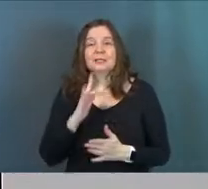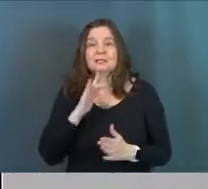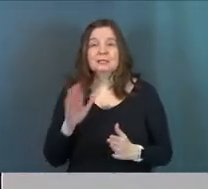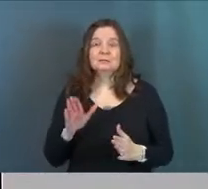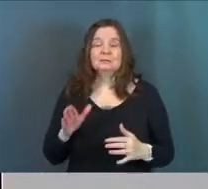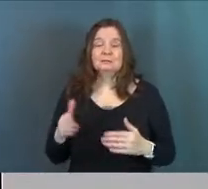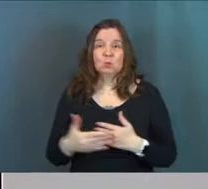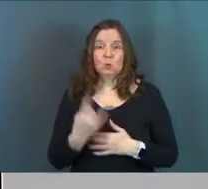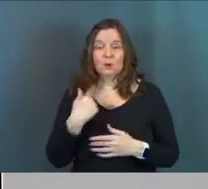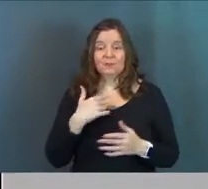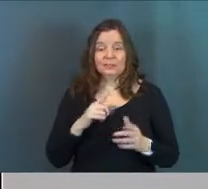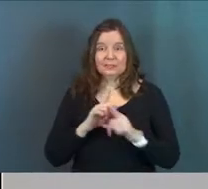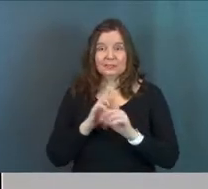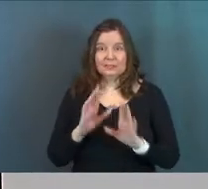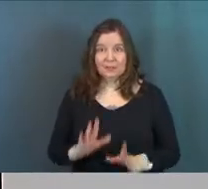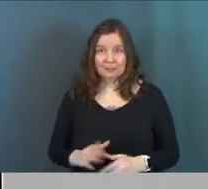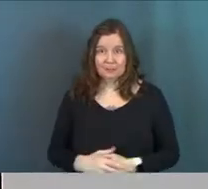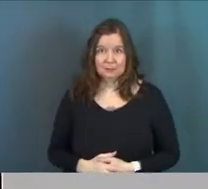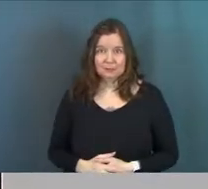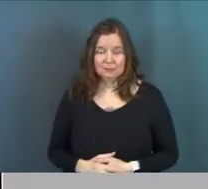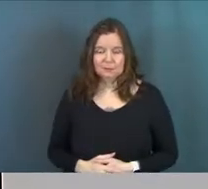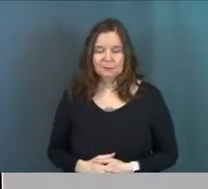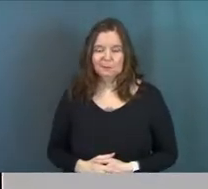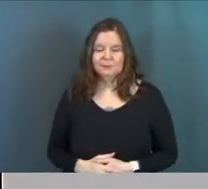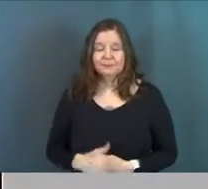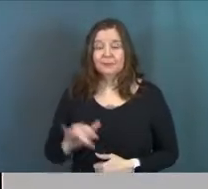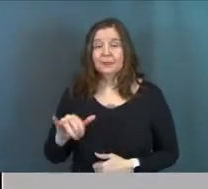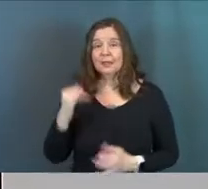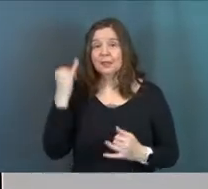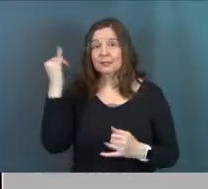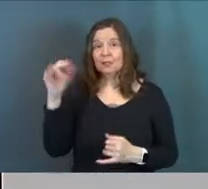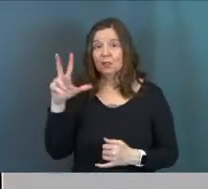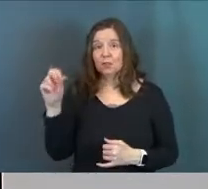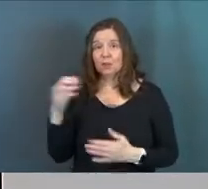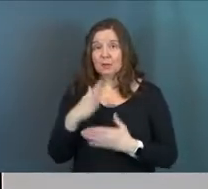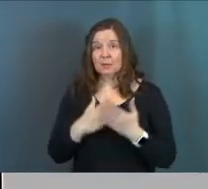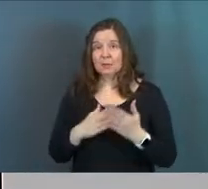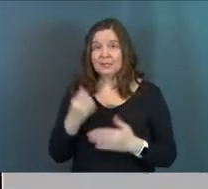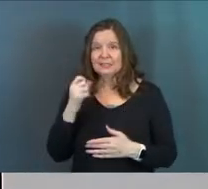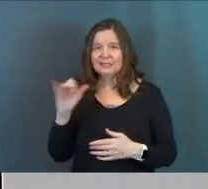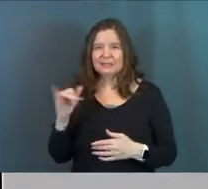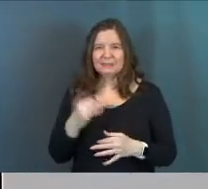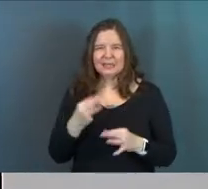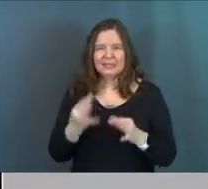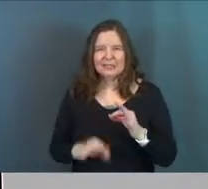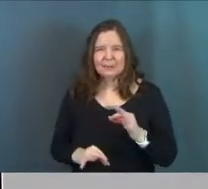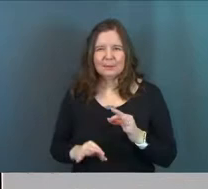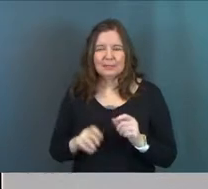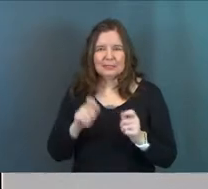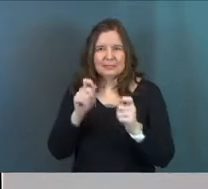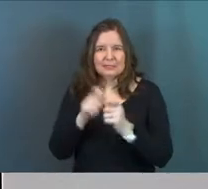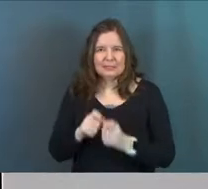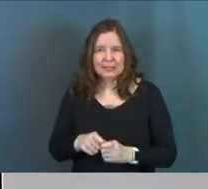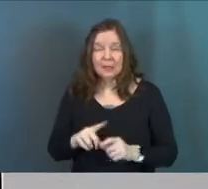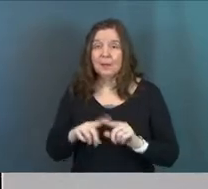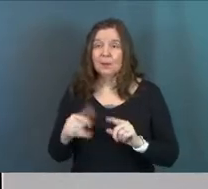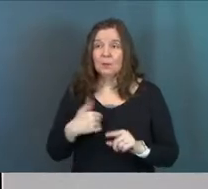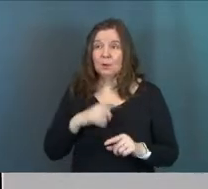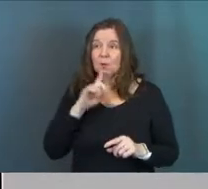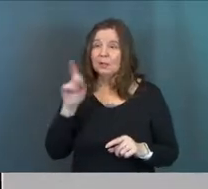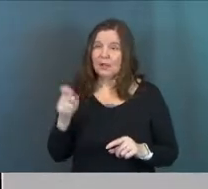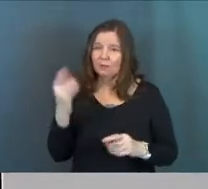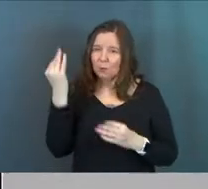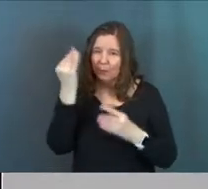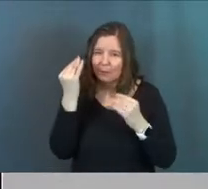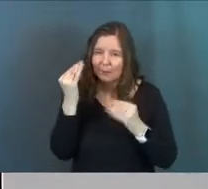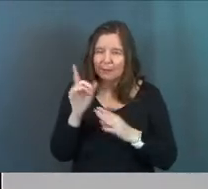betrayed by one of his disciples. And that idea of the 30 pieces of silver just seems like a simple little detail in there. But we really